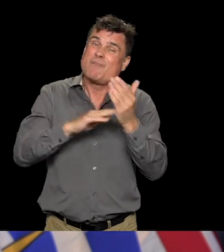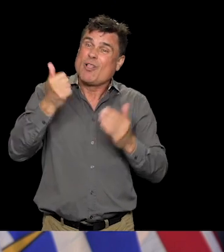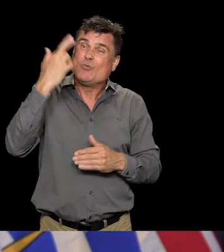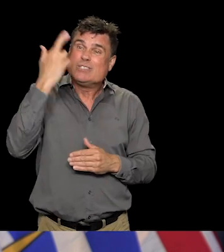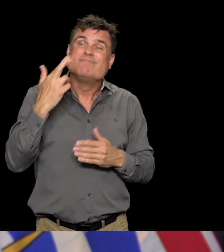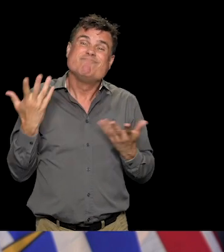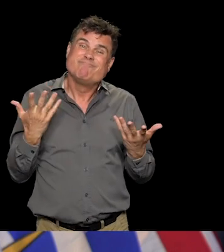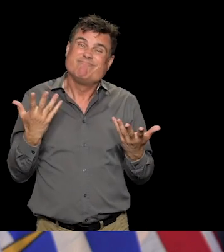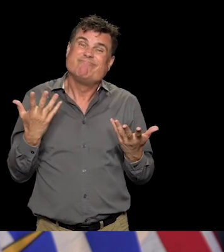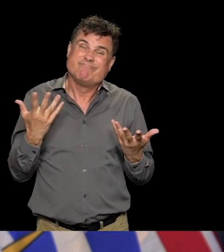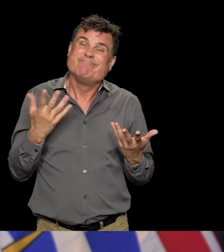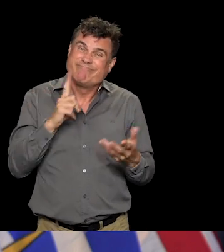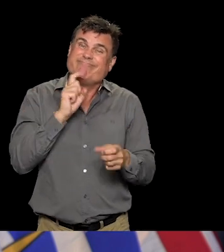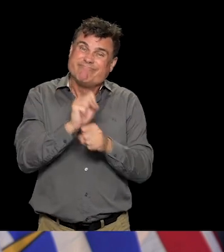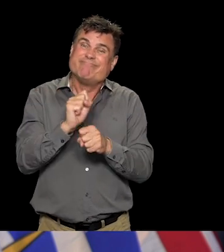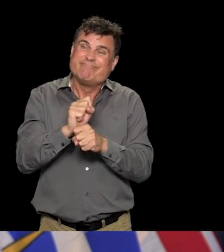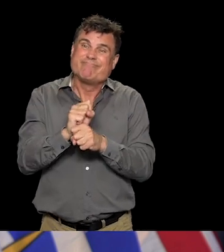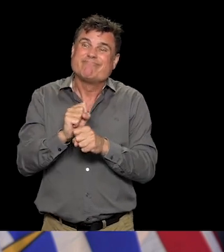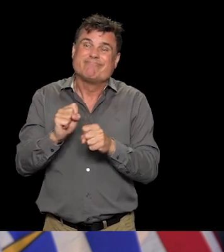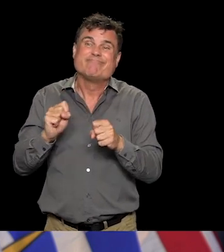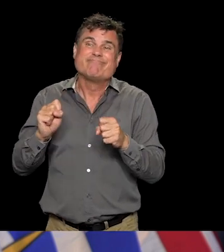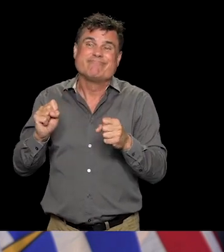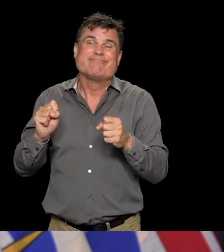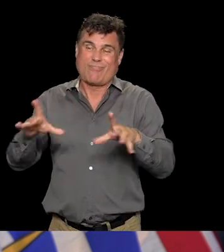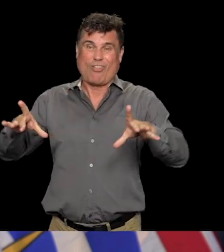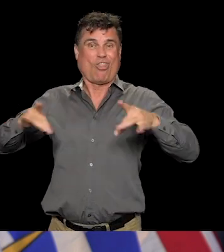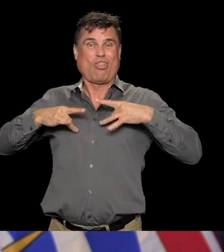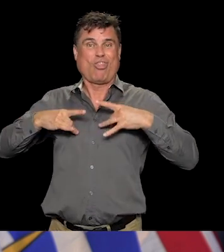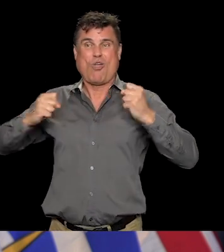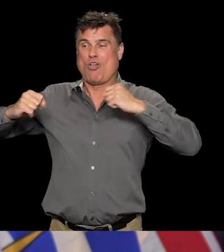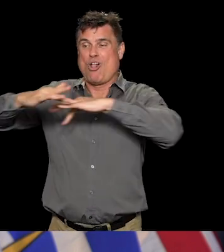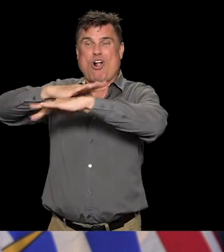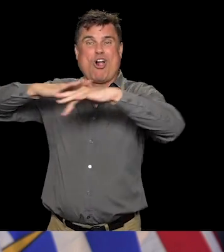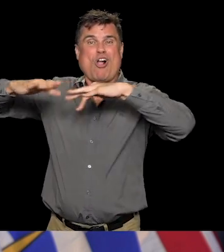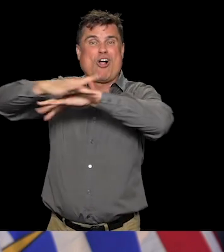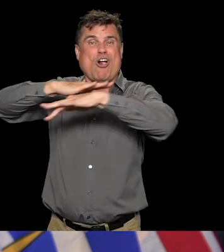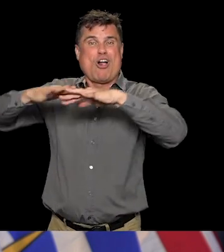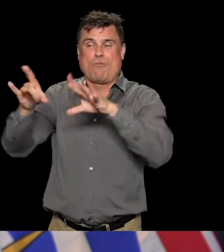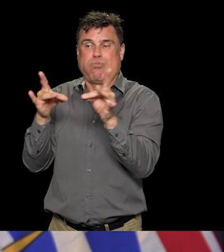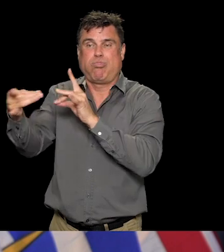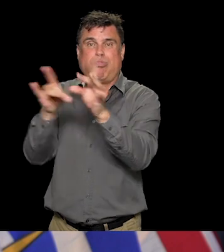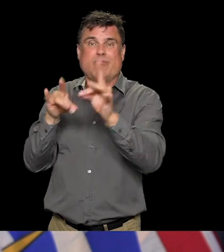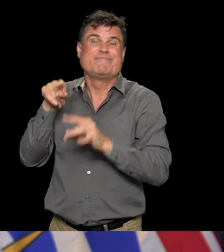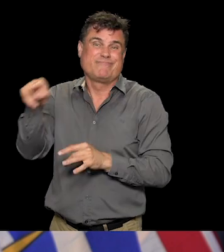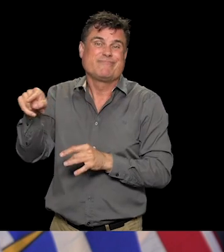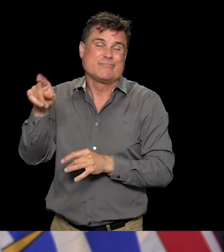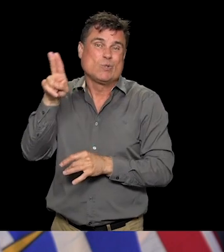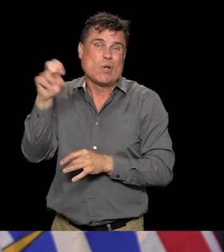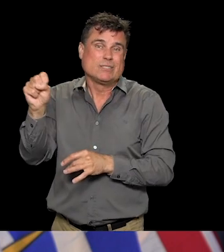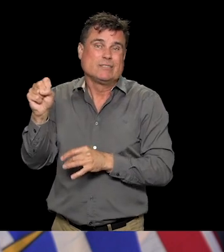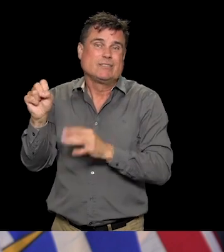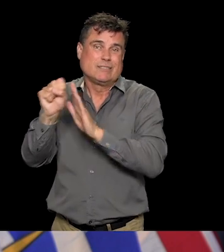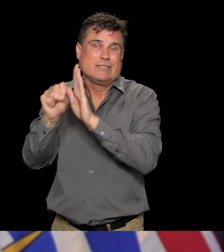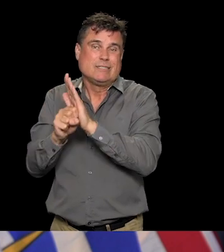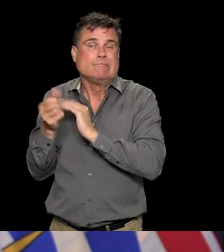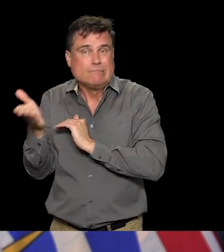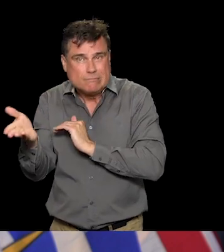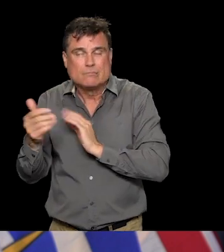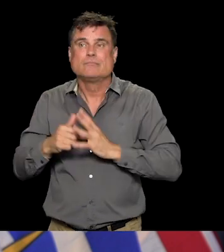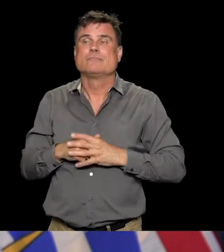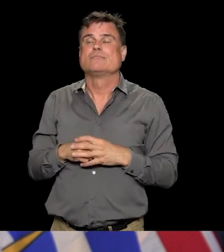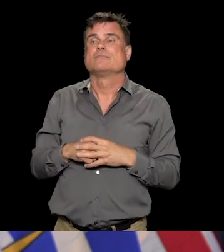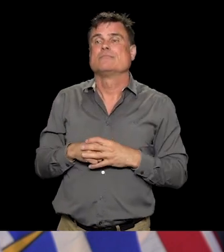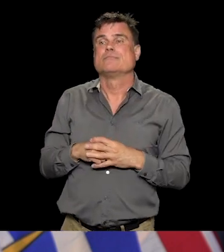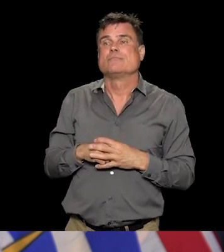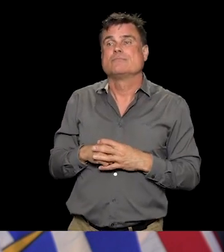dealing with some of the same things we are in terms of outbreaks in food processing facilities. So the numbers I have a better